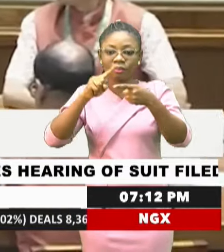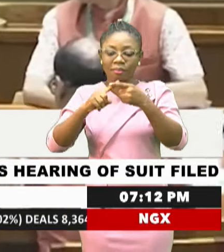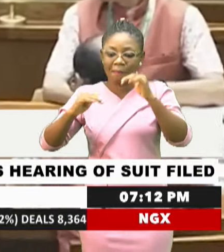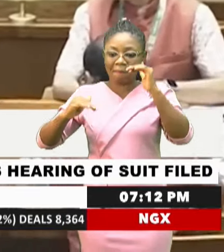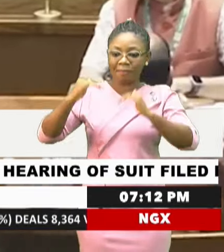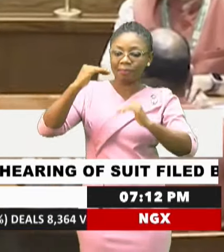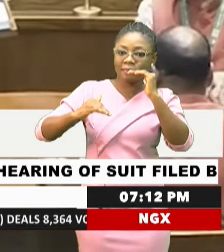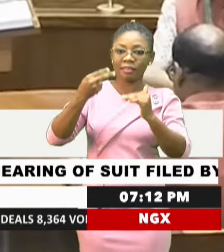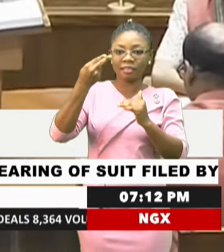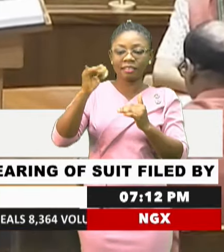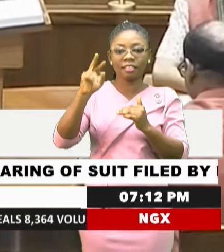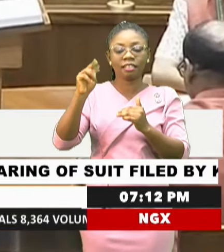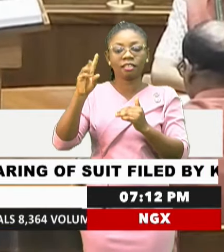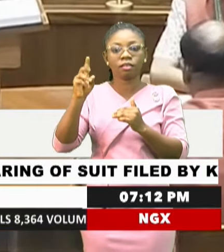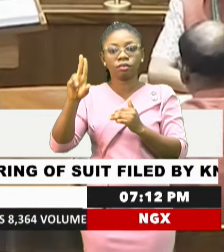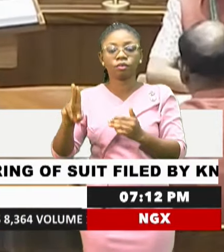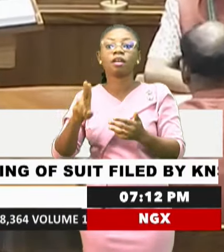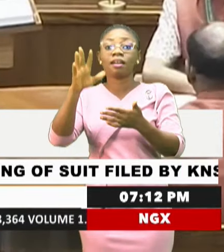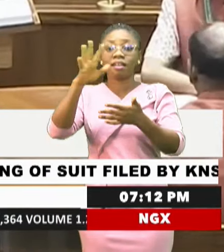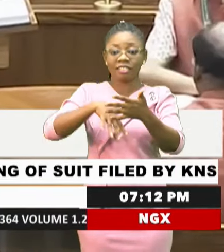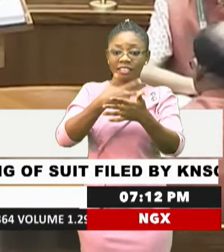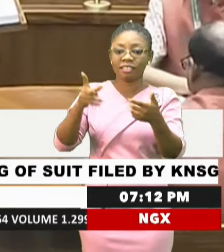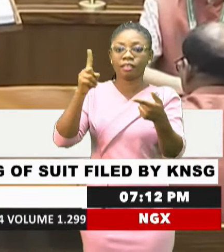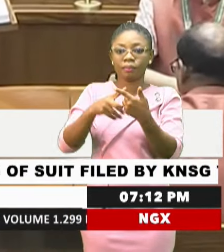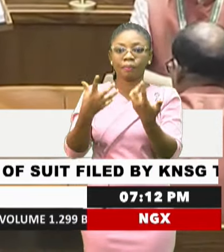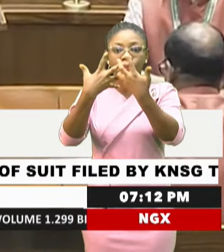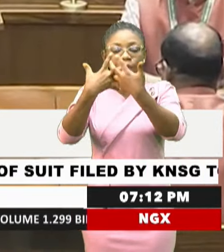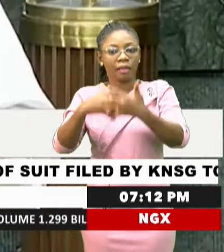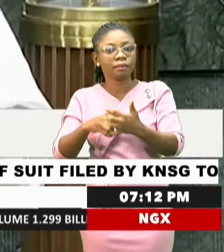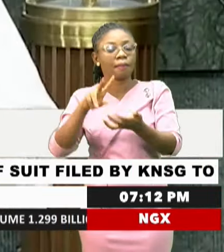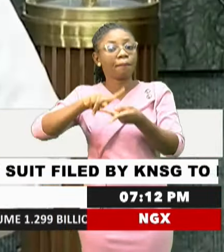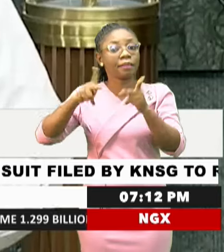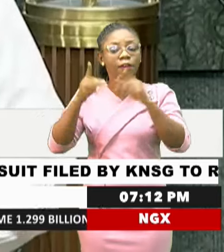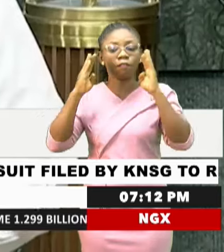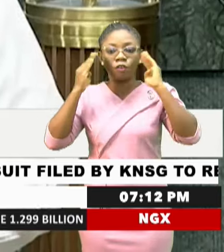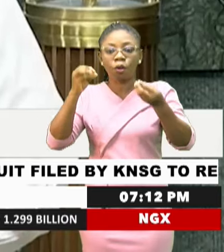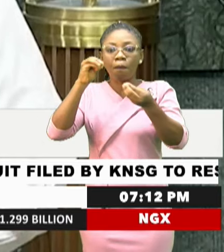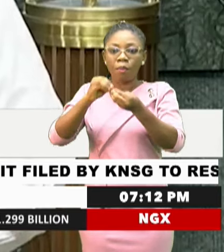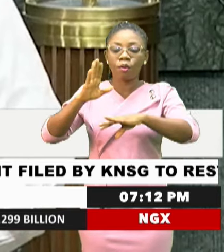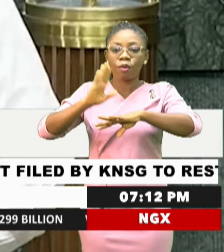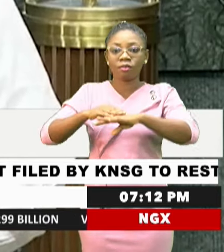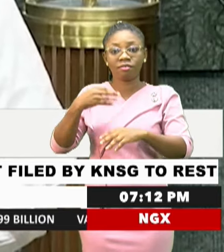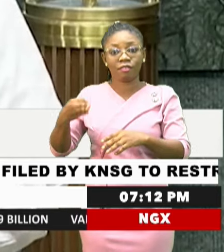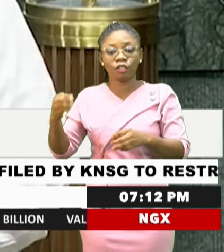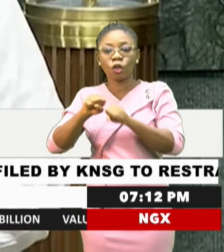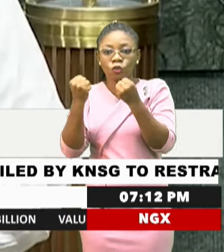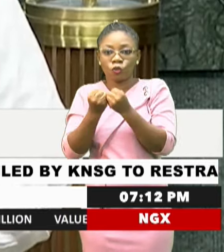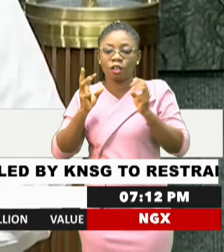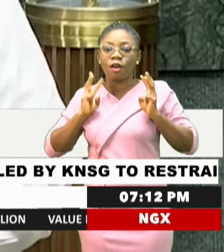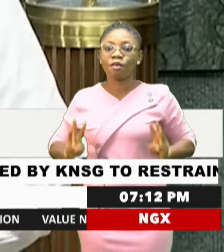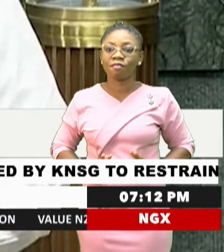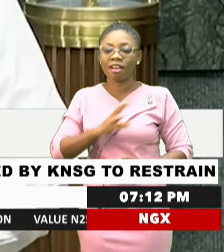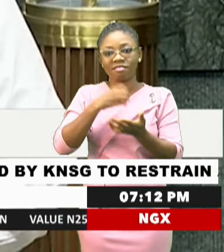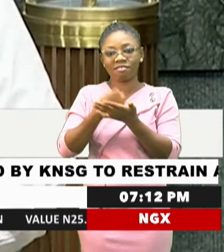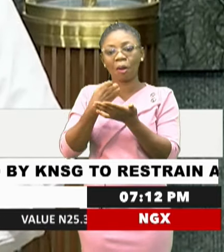nationalist agenda to assuage his coalition partners, focusing more on infrastructure, social welfare and economic